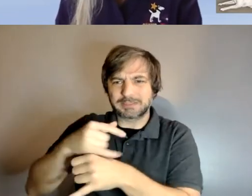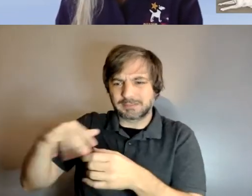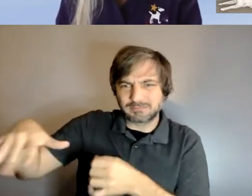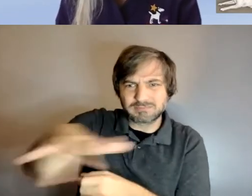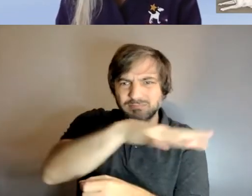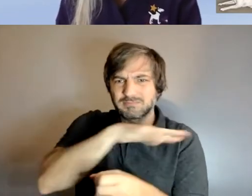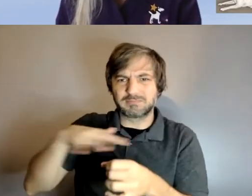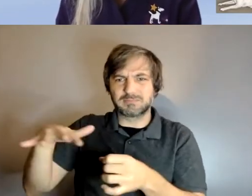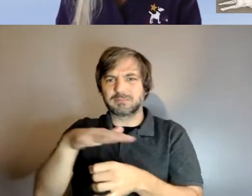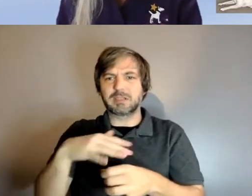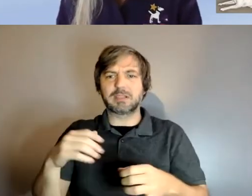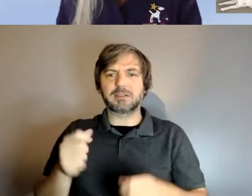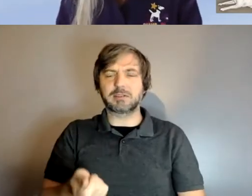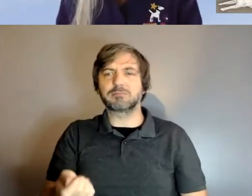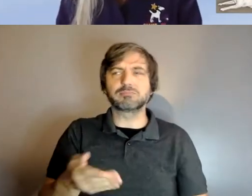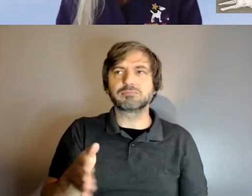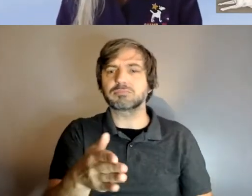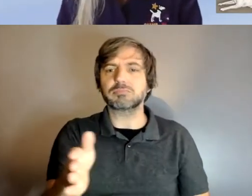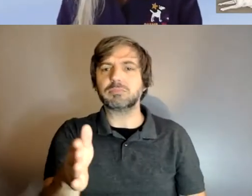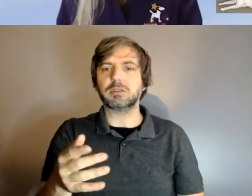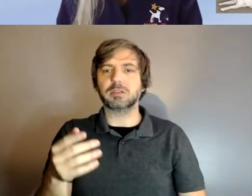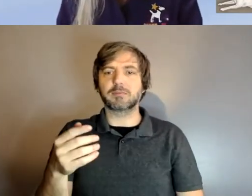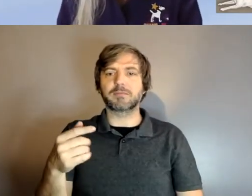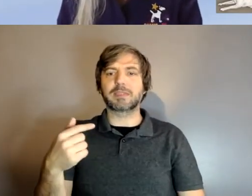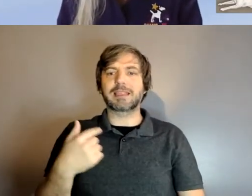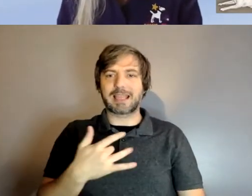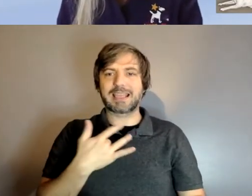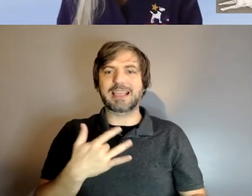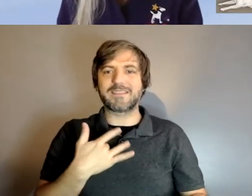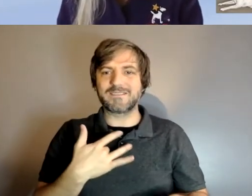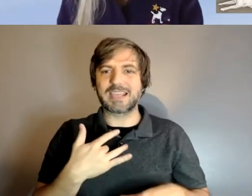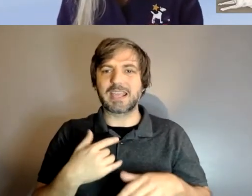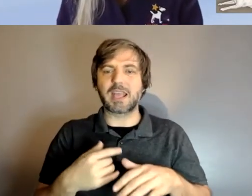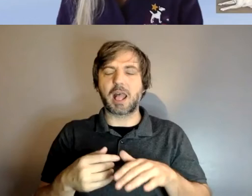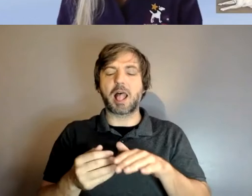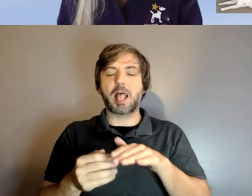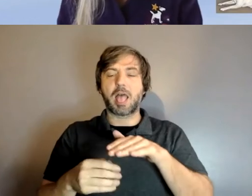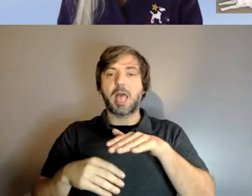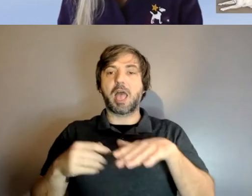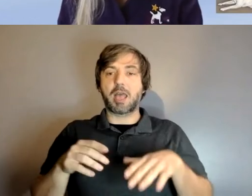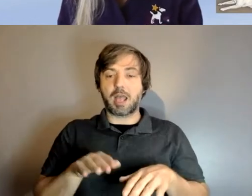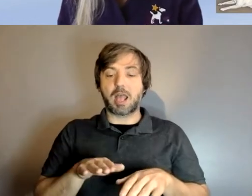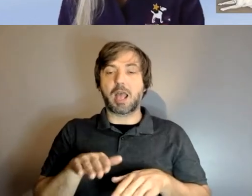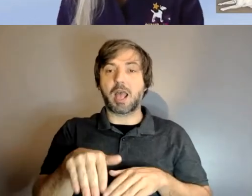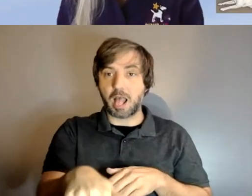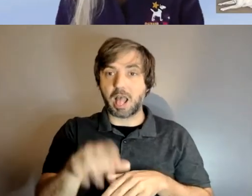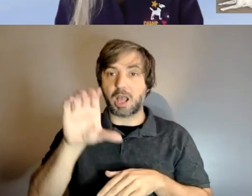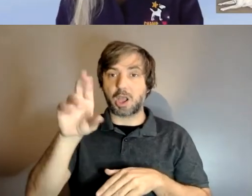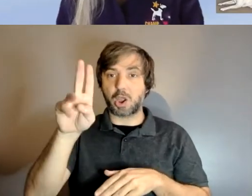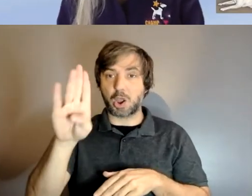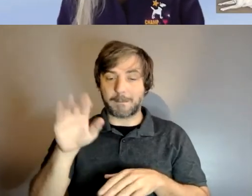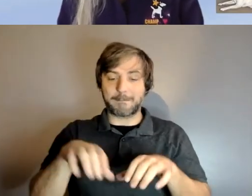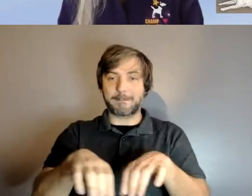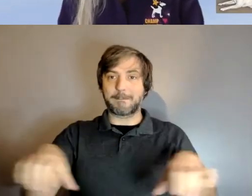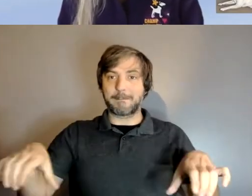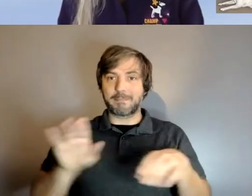yes i can feel like um truncated domes under my foot to indicate that we're about to cross the street but he'll also make that stop right at the